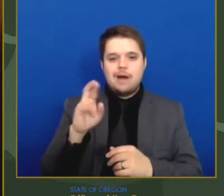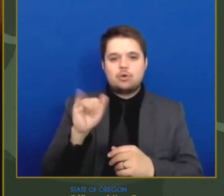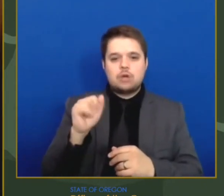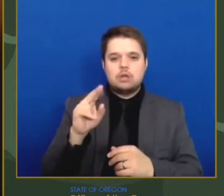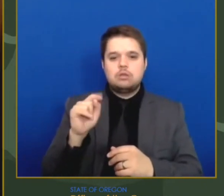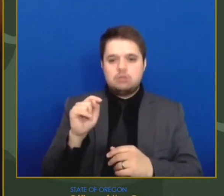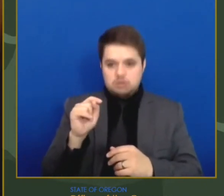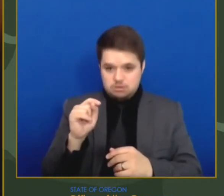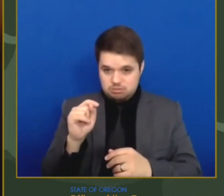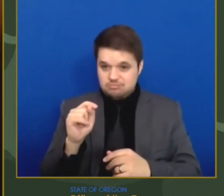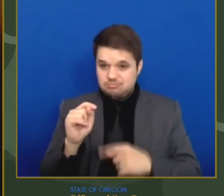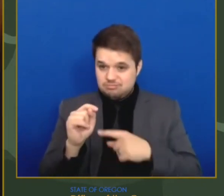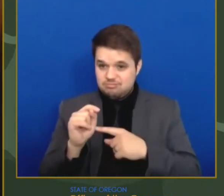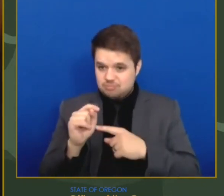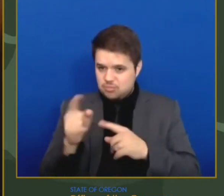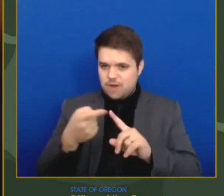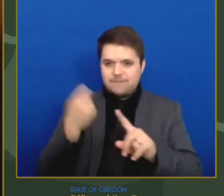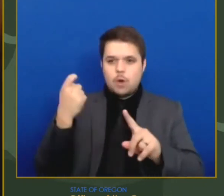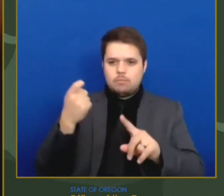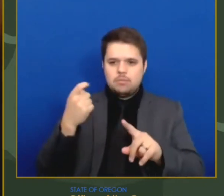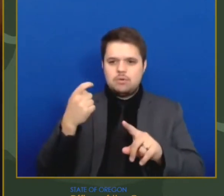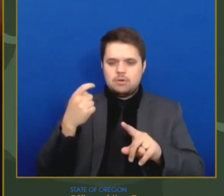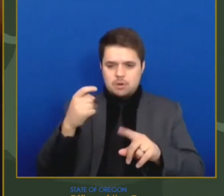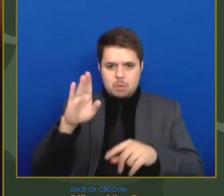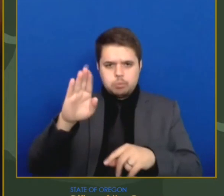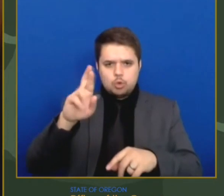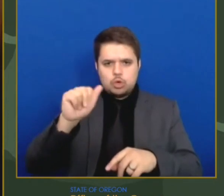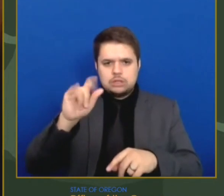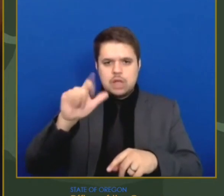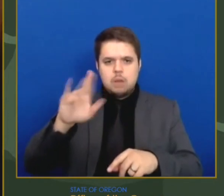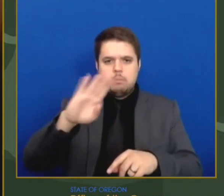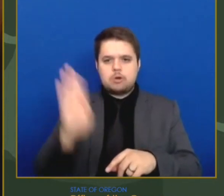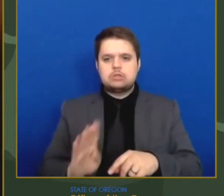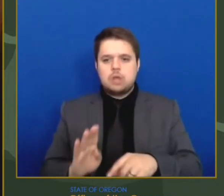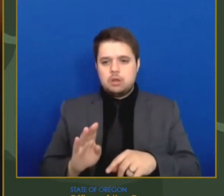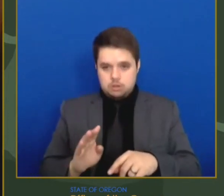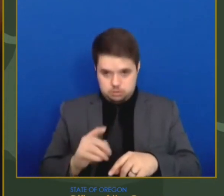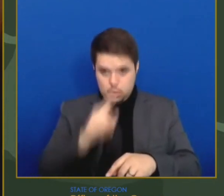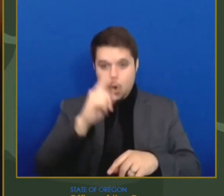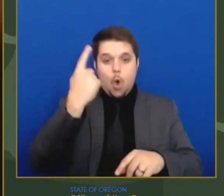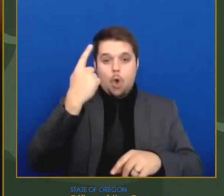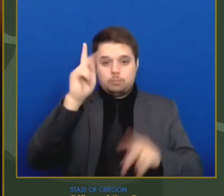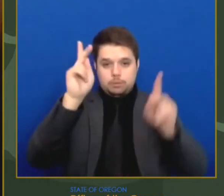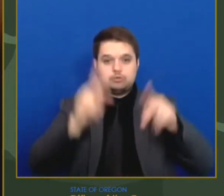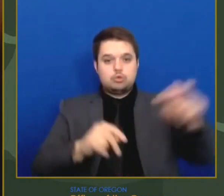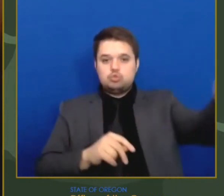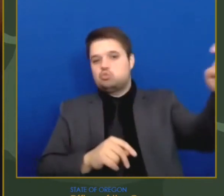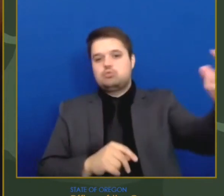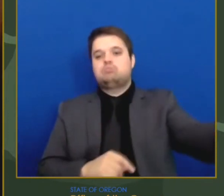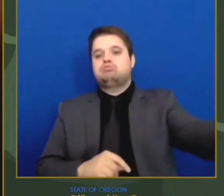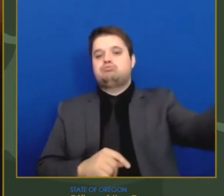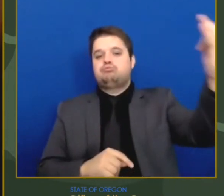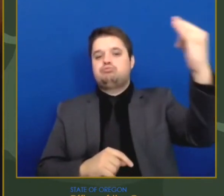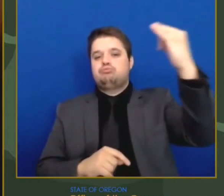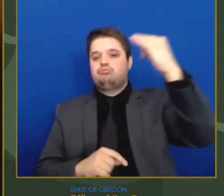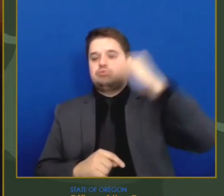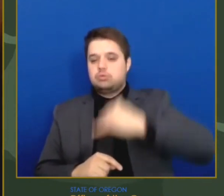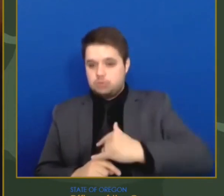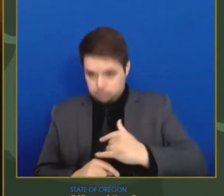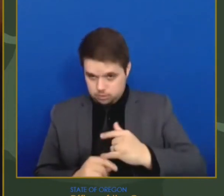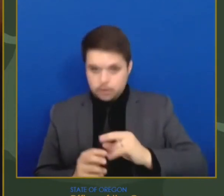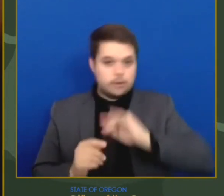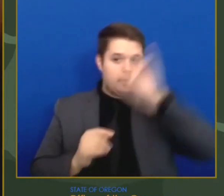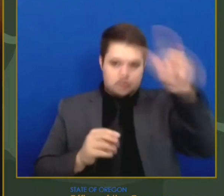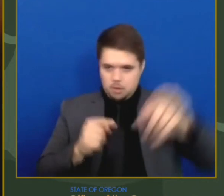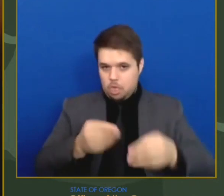This was in a resident in Douglas County who traveled to that region. This past weekend, it was reported that a mutation of the